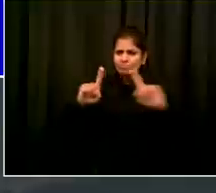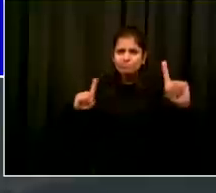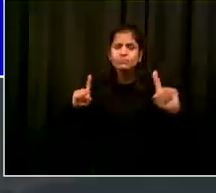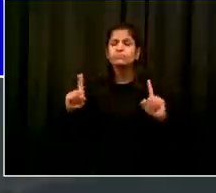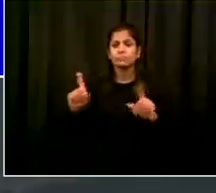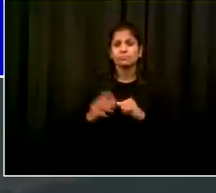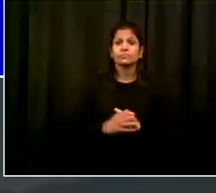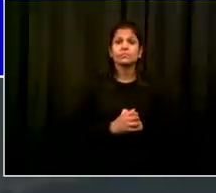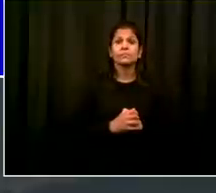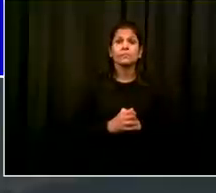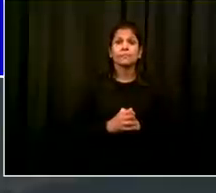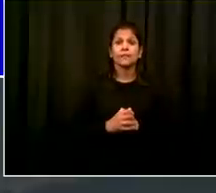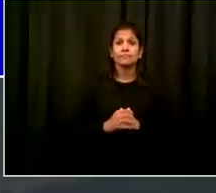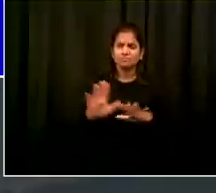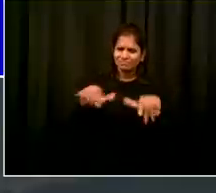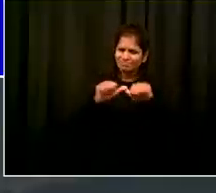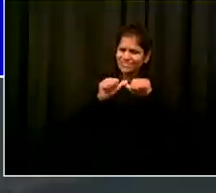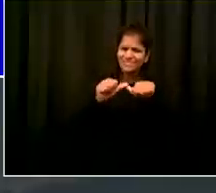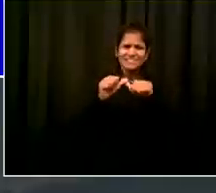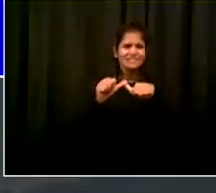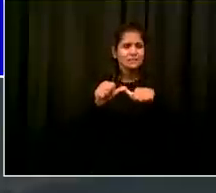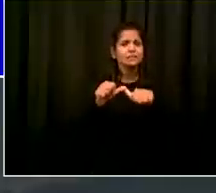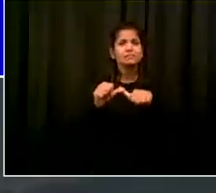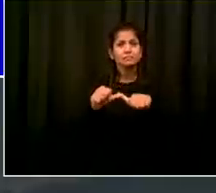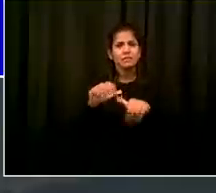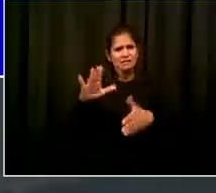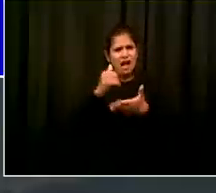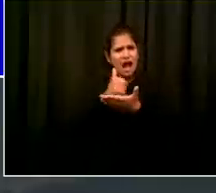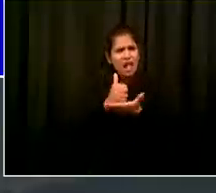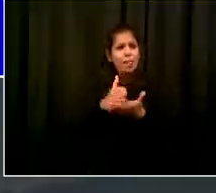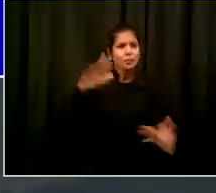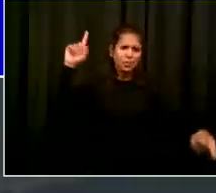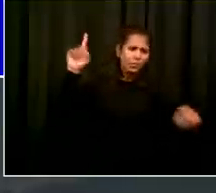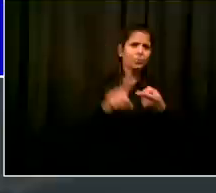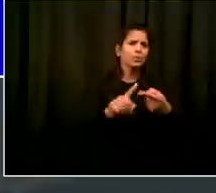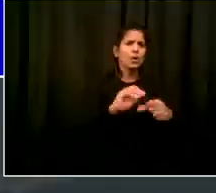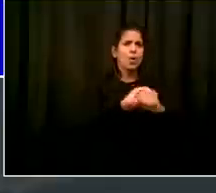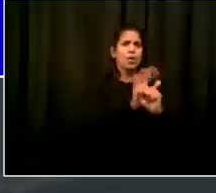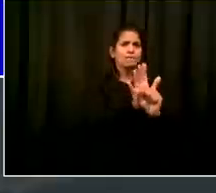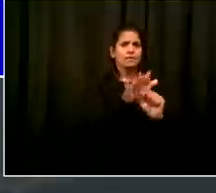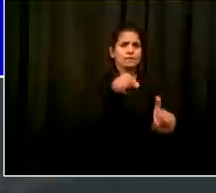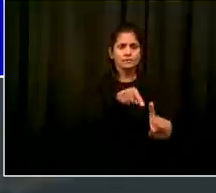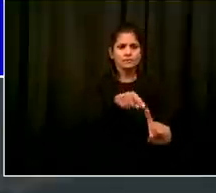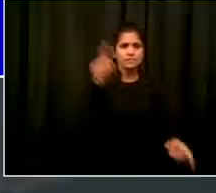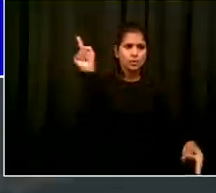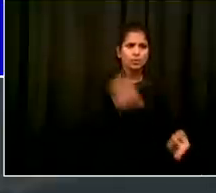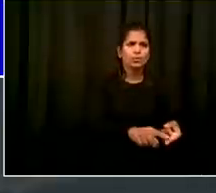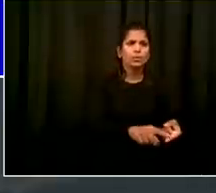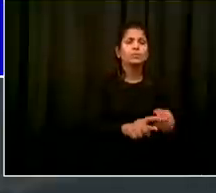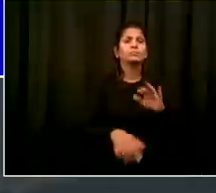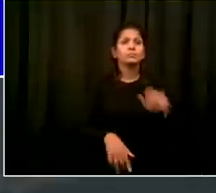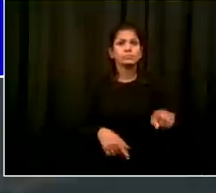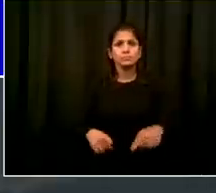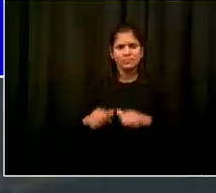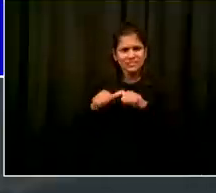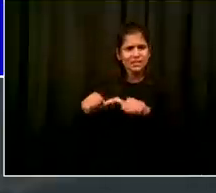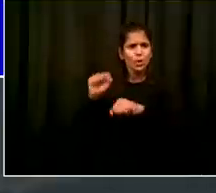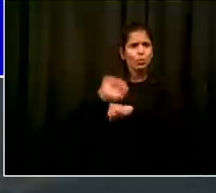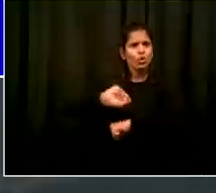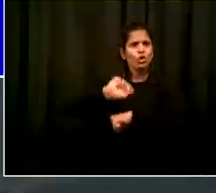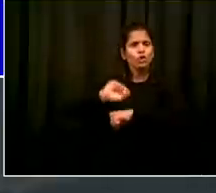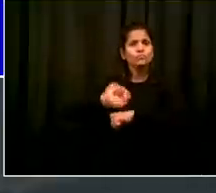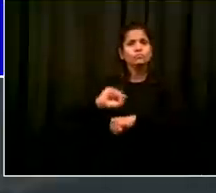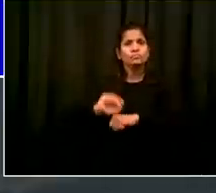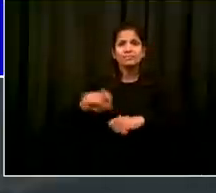and we're going to work with community leaders community organizations trusted members of the community to get that word out particularly